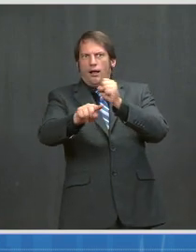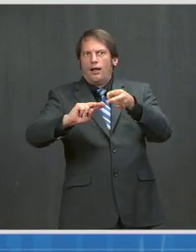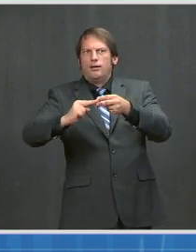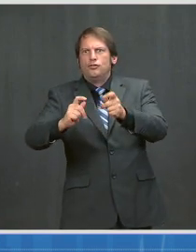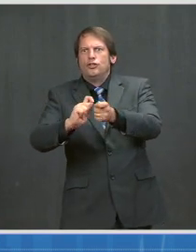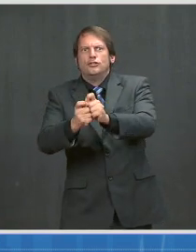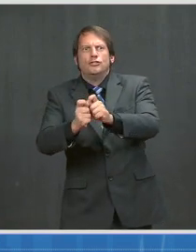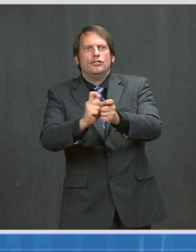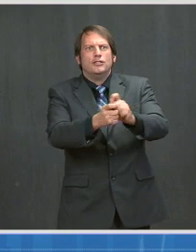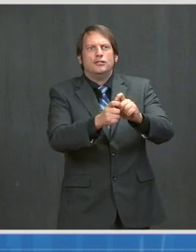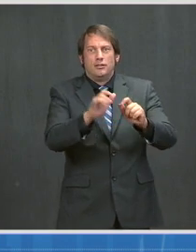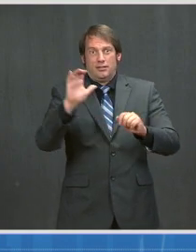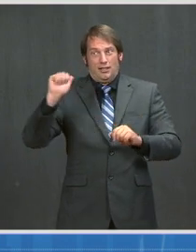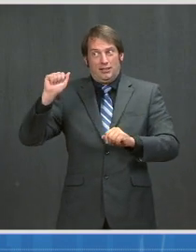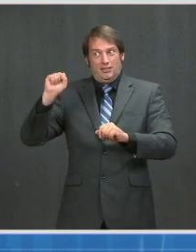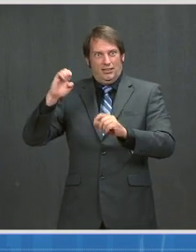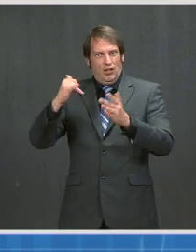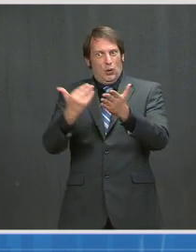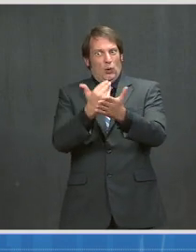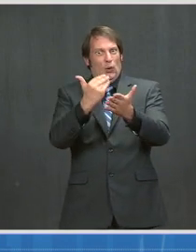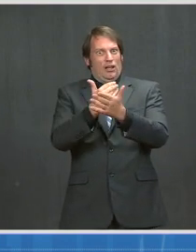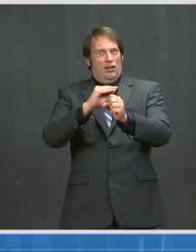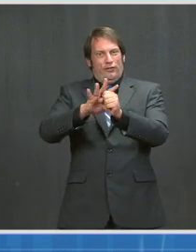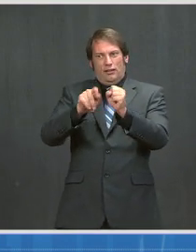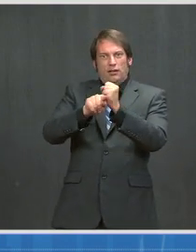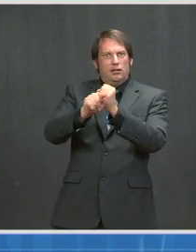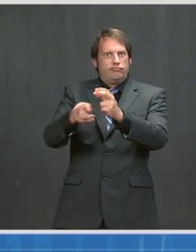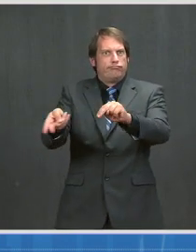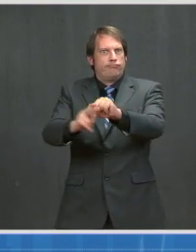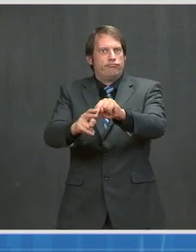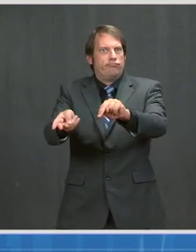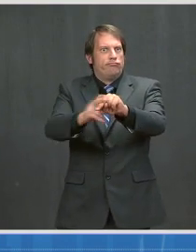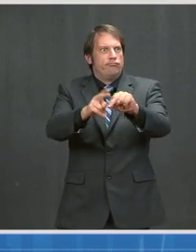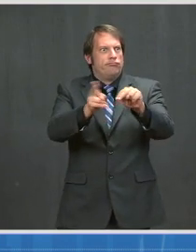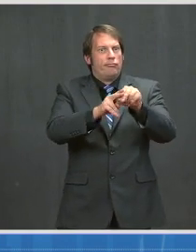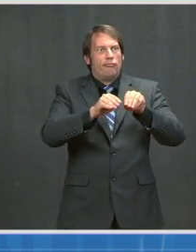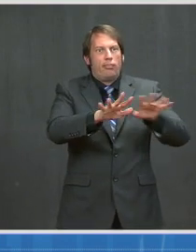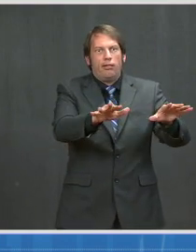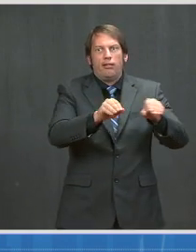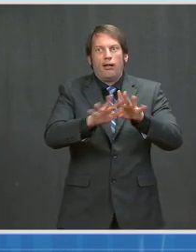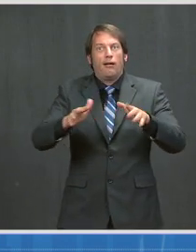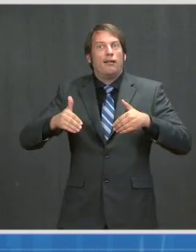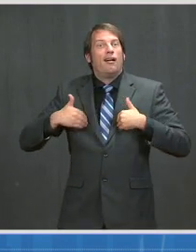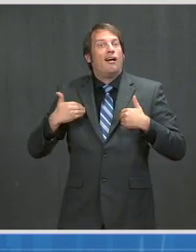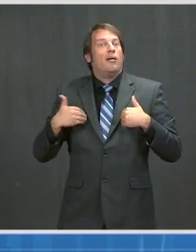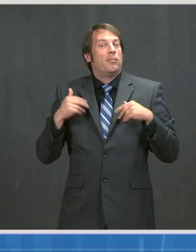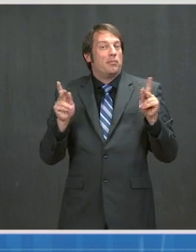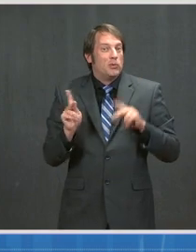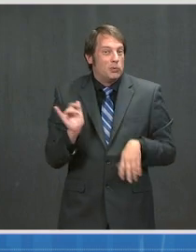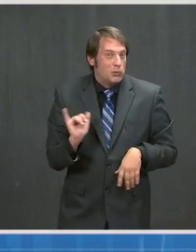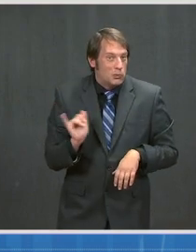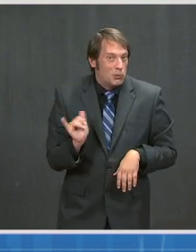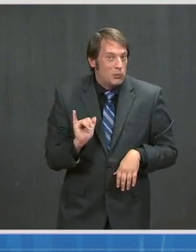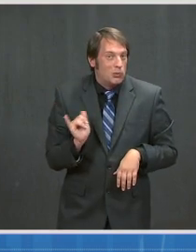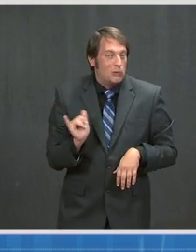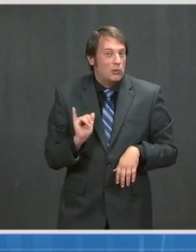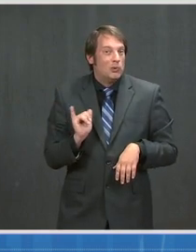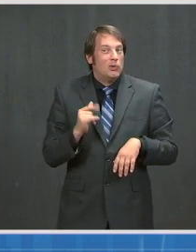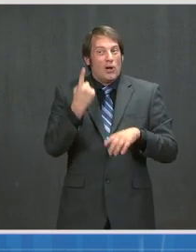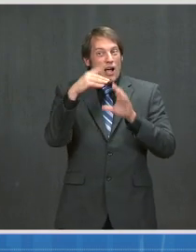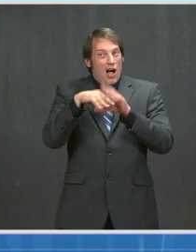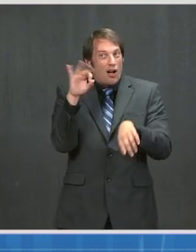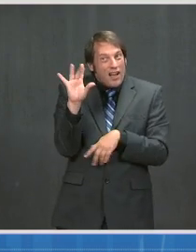the younger population that is not yet protected. And it is why we are encouraging everybody to roll up their sleeves as soon as vaccine is available to them,